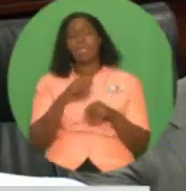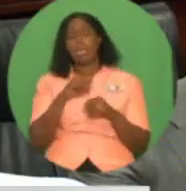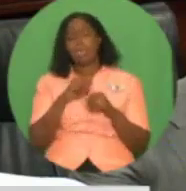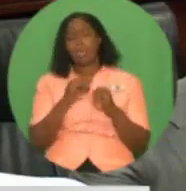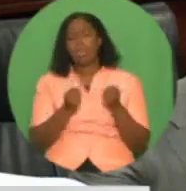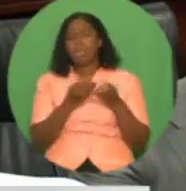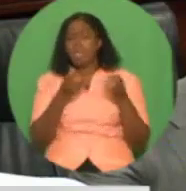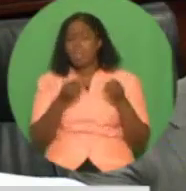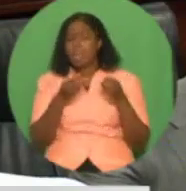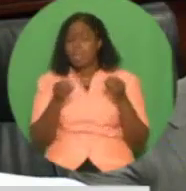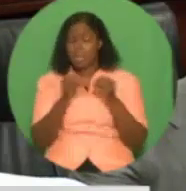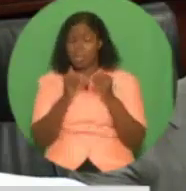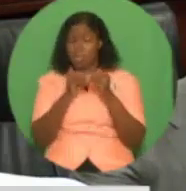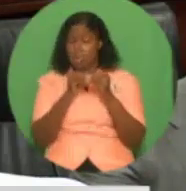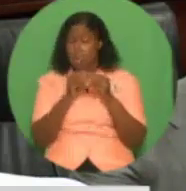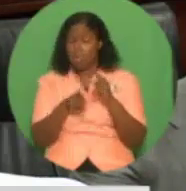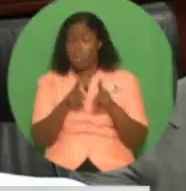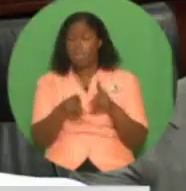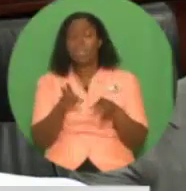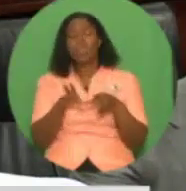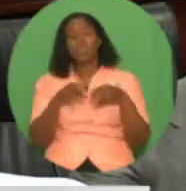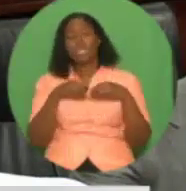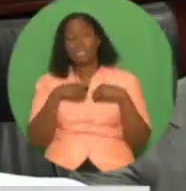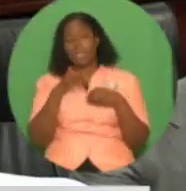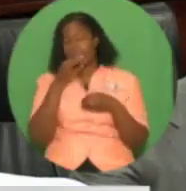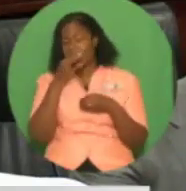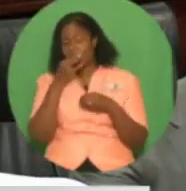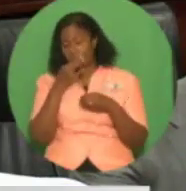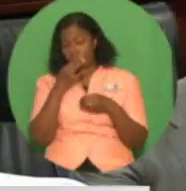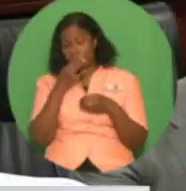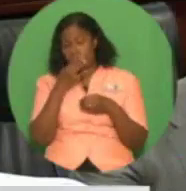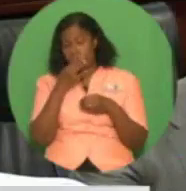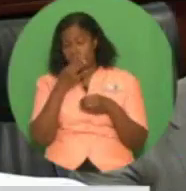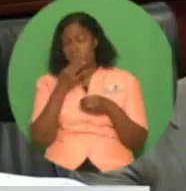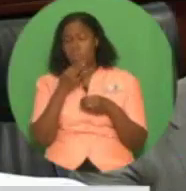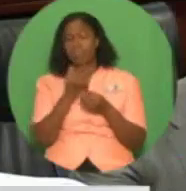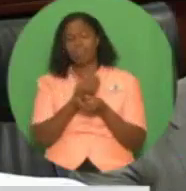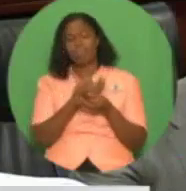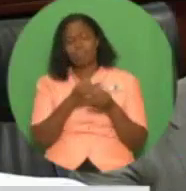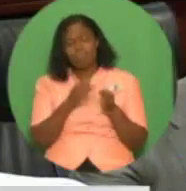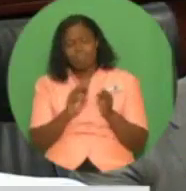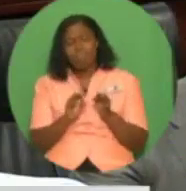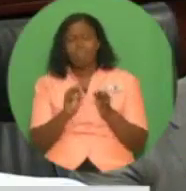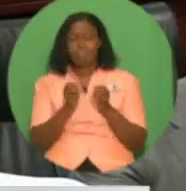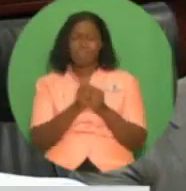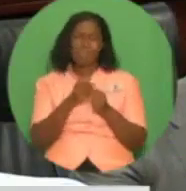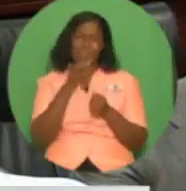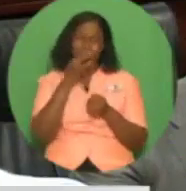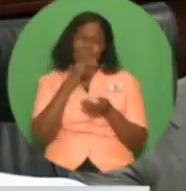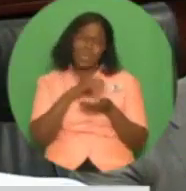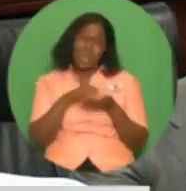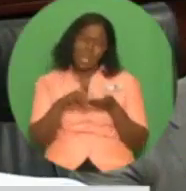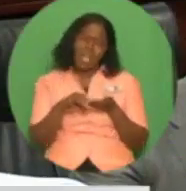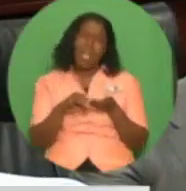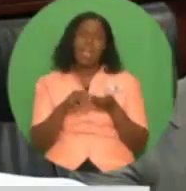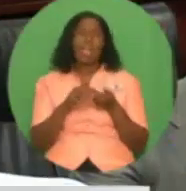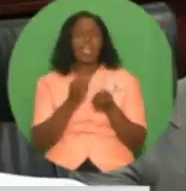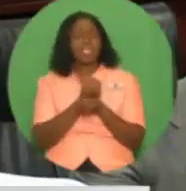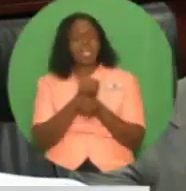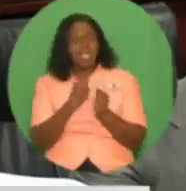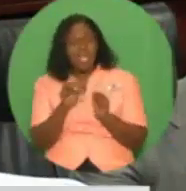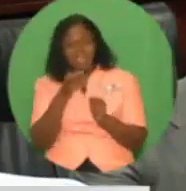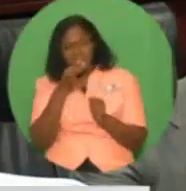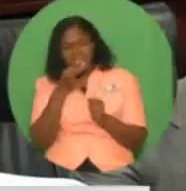at an annual annual expenditure of $139.7 million, generating $150 million in